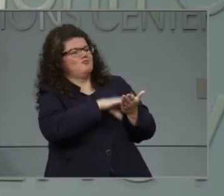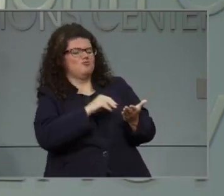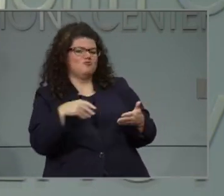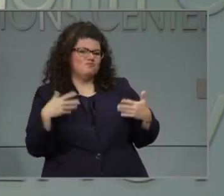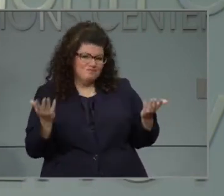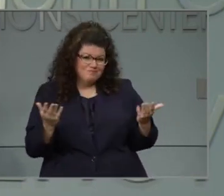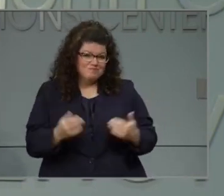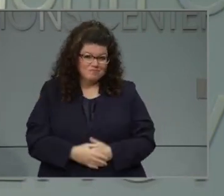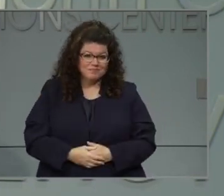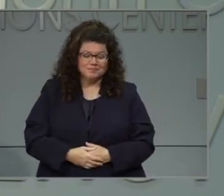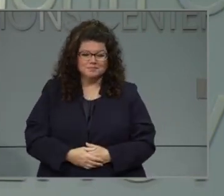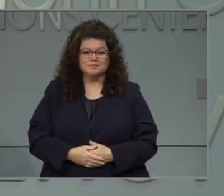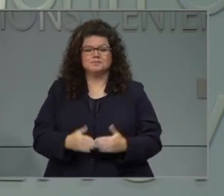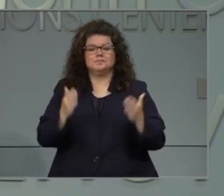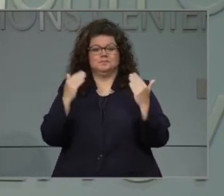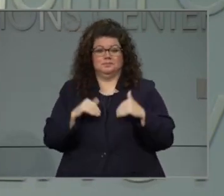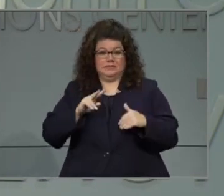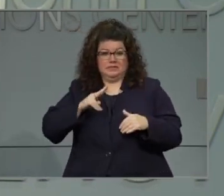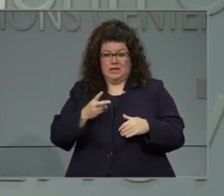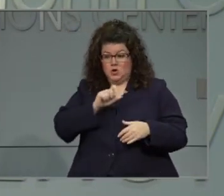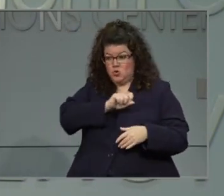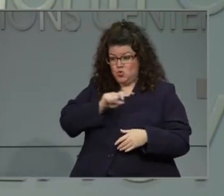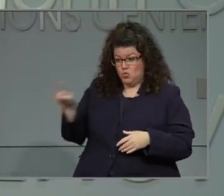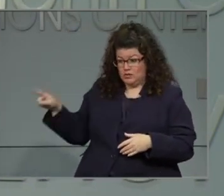Follow-up, Dawn Vaughn, News & Observer.